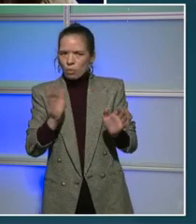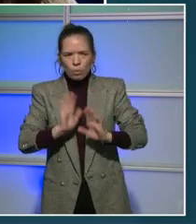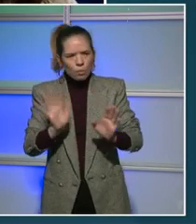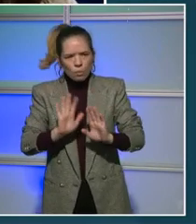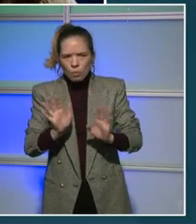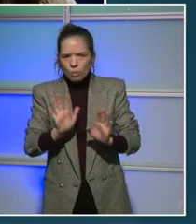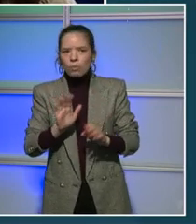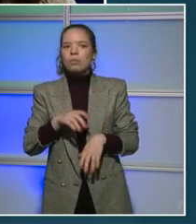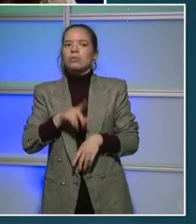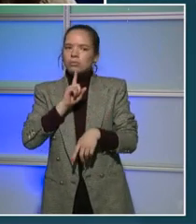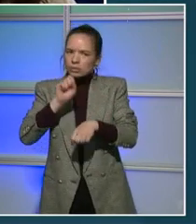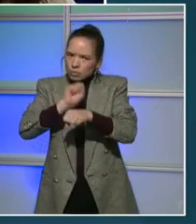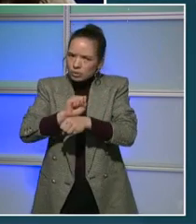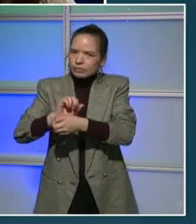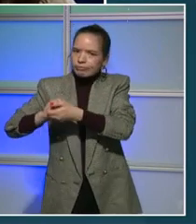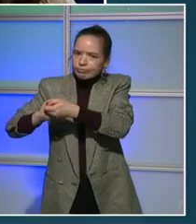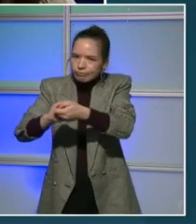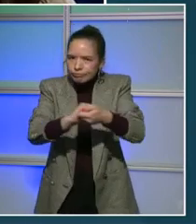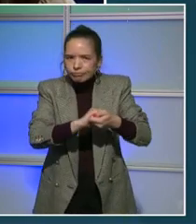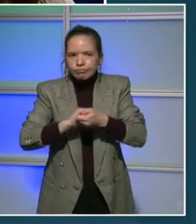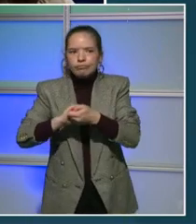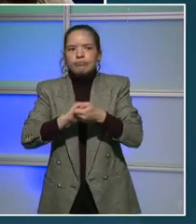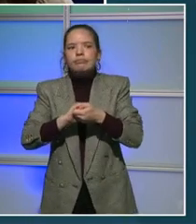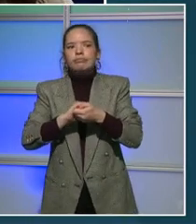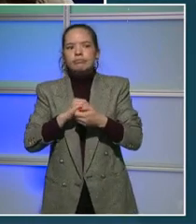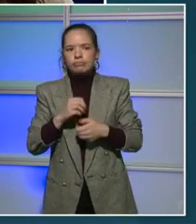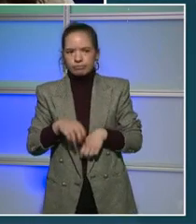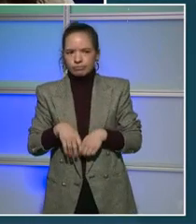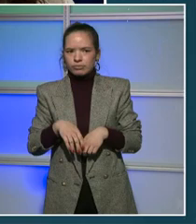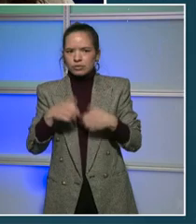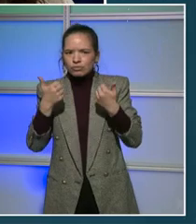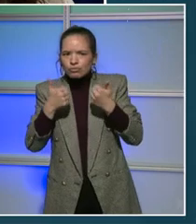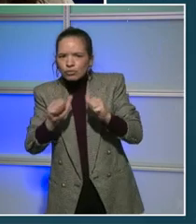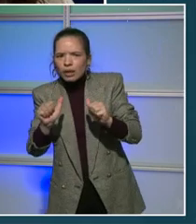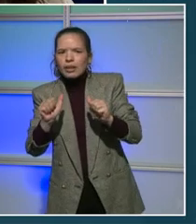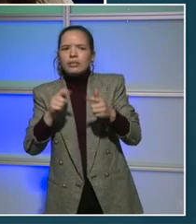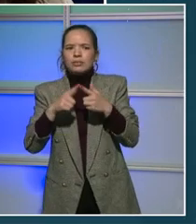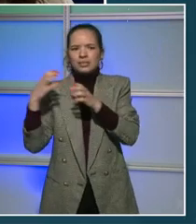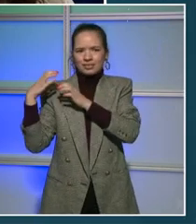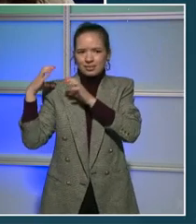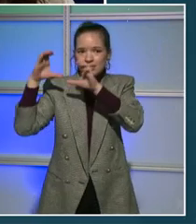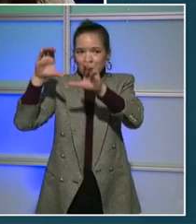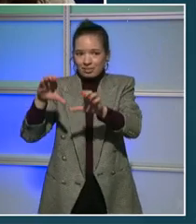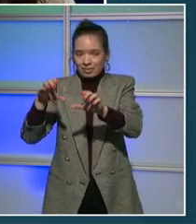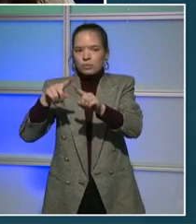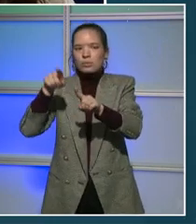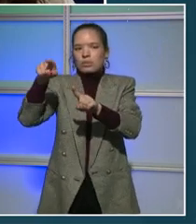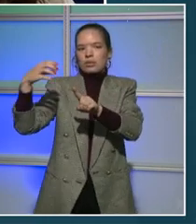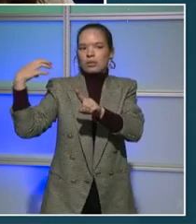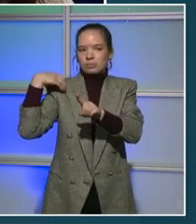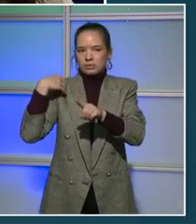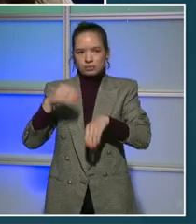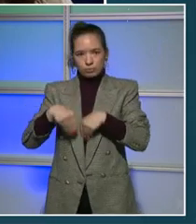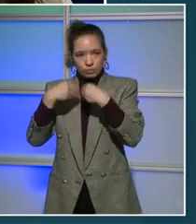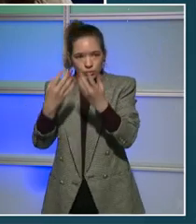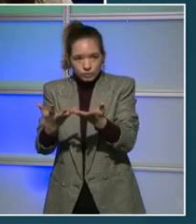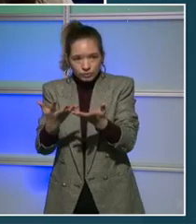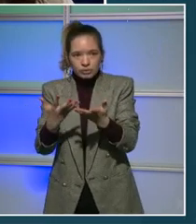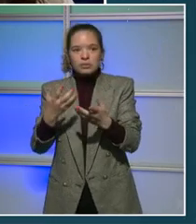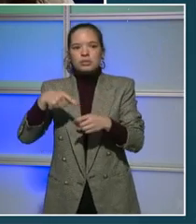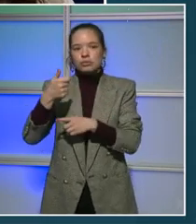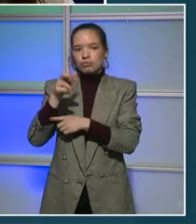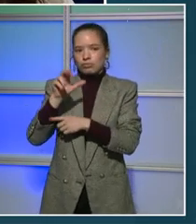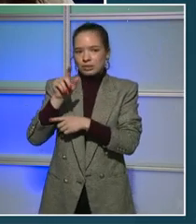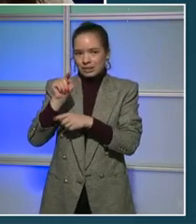system to being employer-led and employer-driven. We're giving grants out to employers who are helping us design